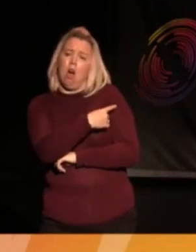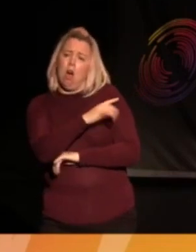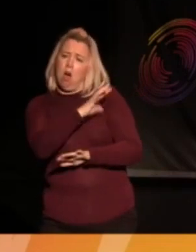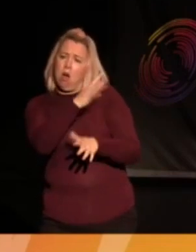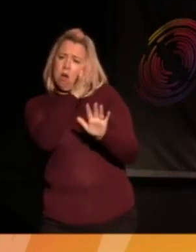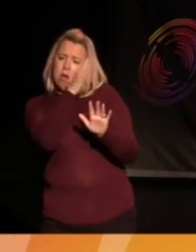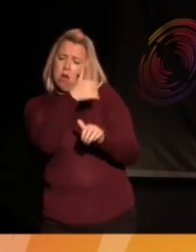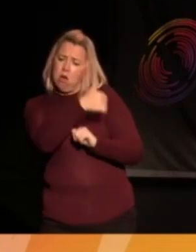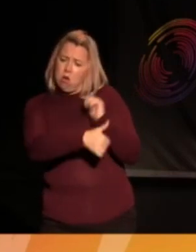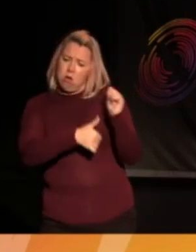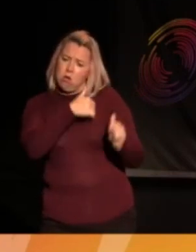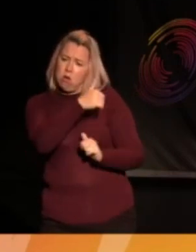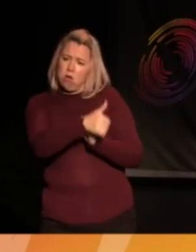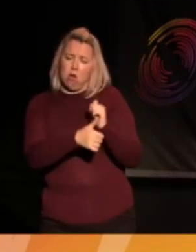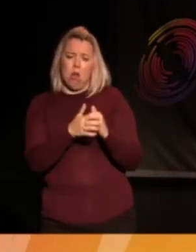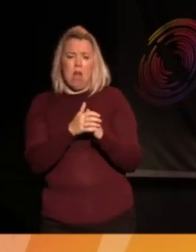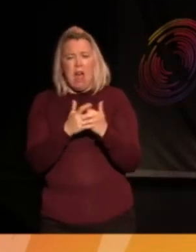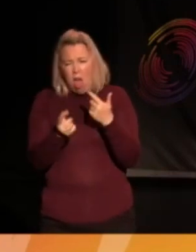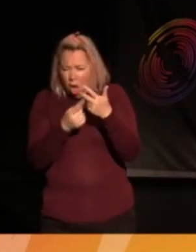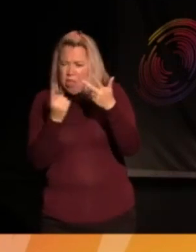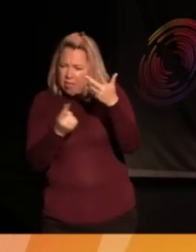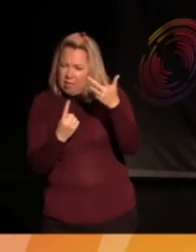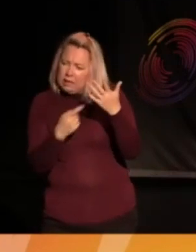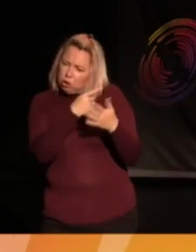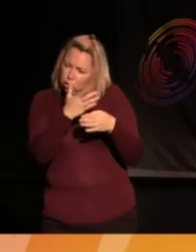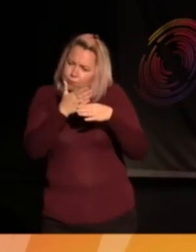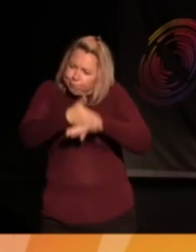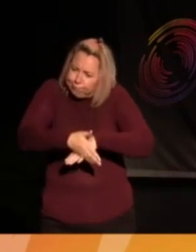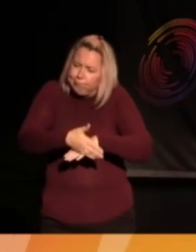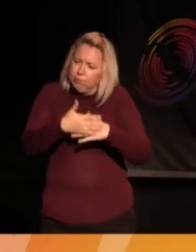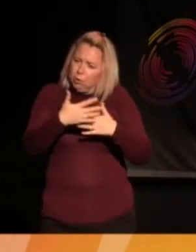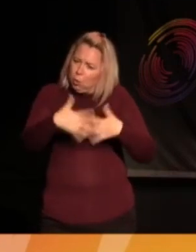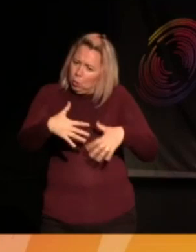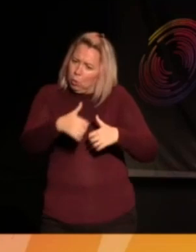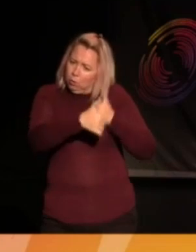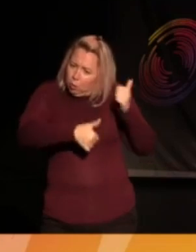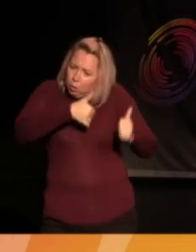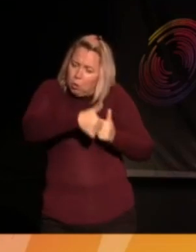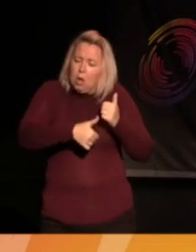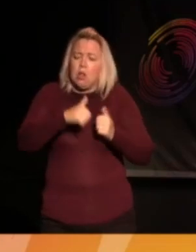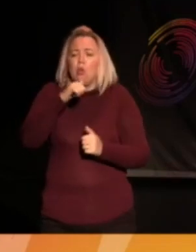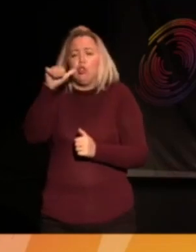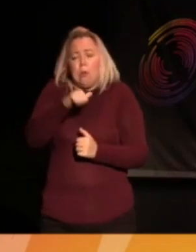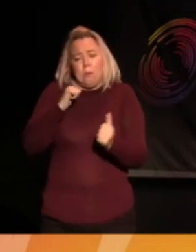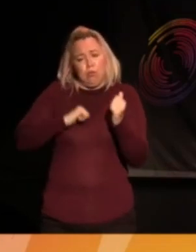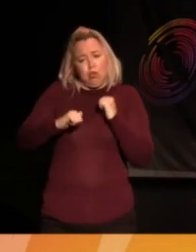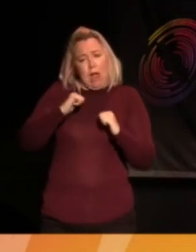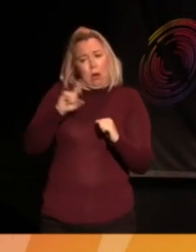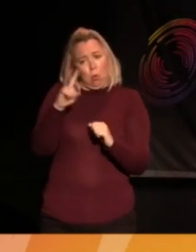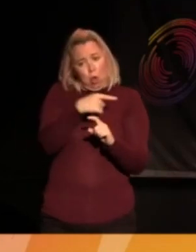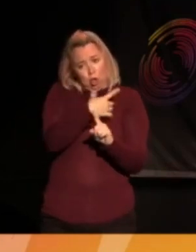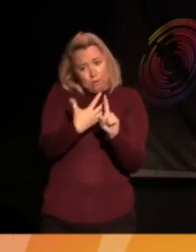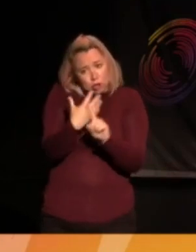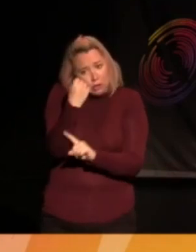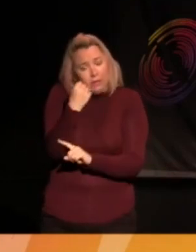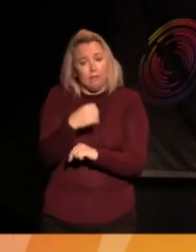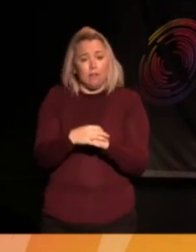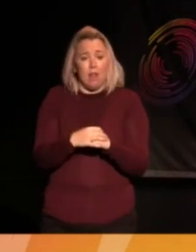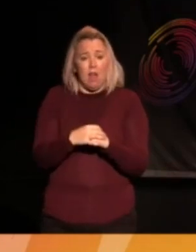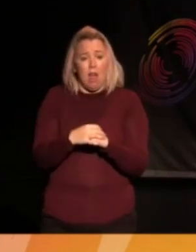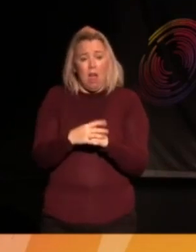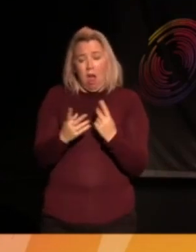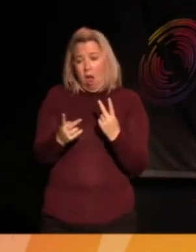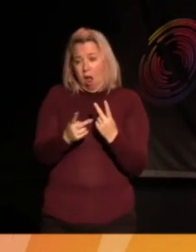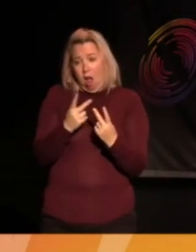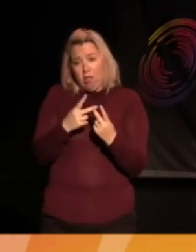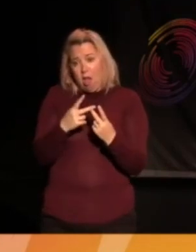up on, and there will be a lot of other things. So I think you should be proud of what you've achieved, because the other side